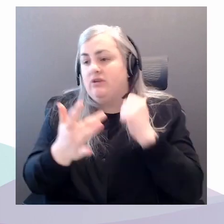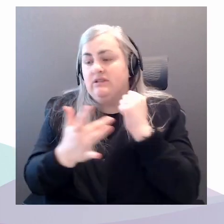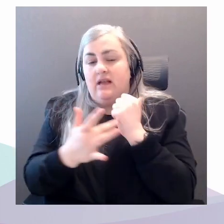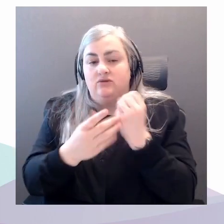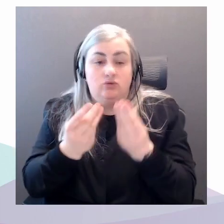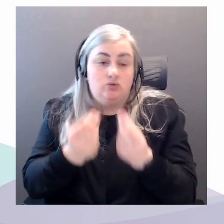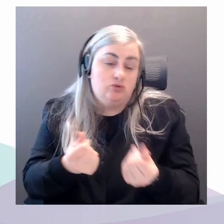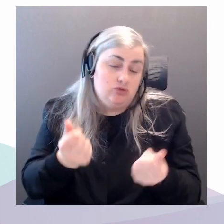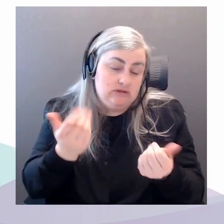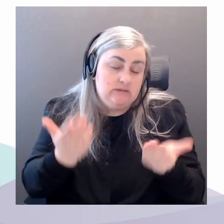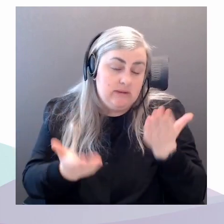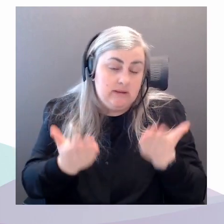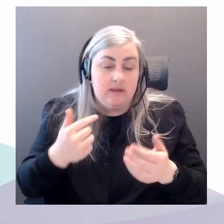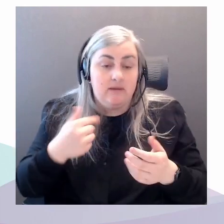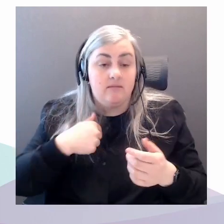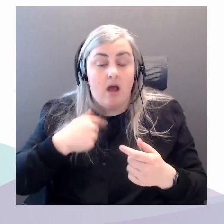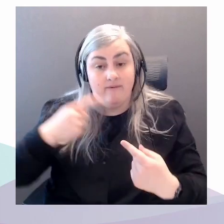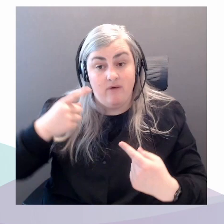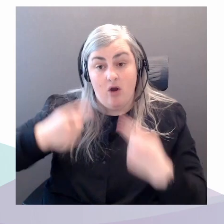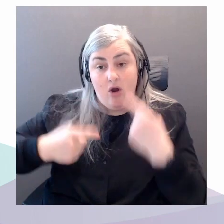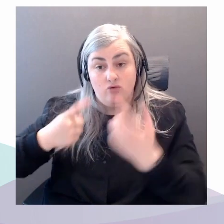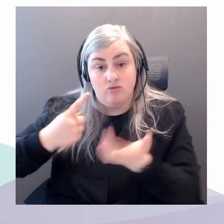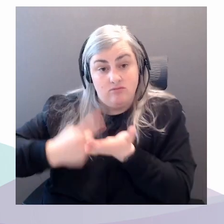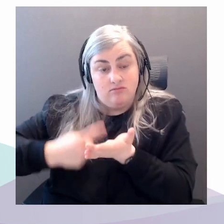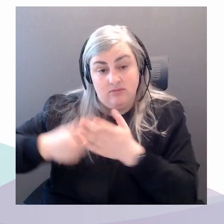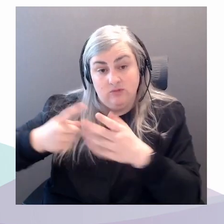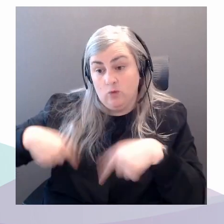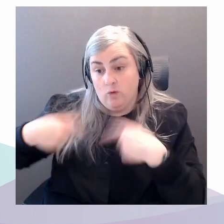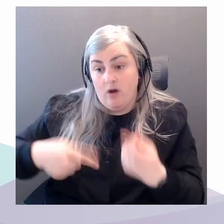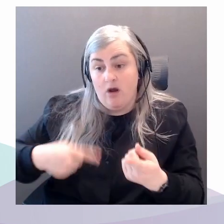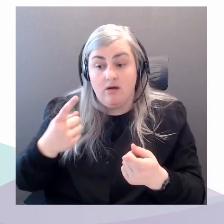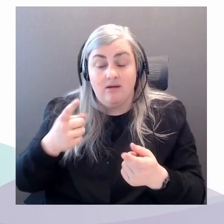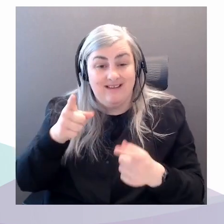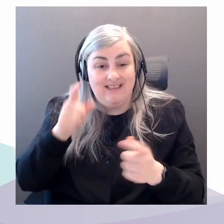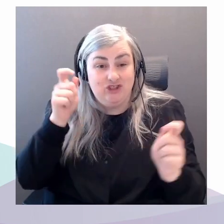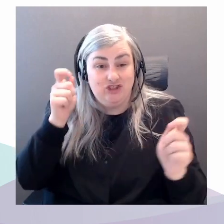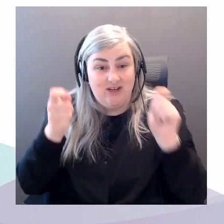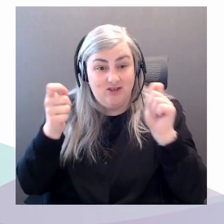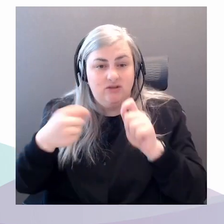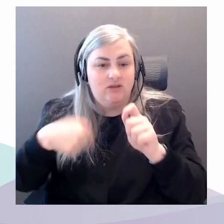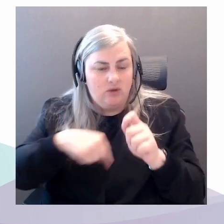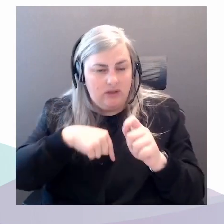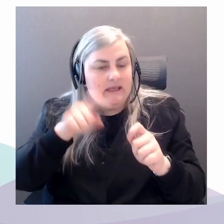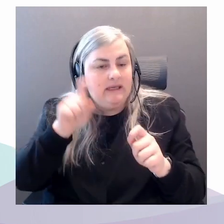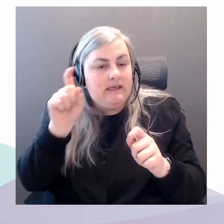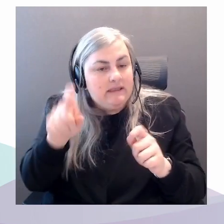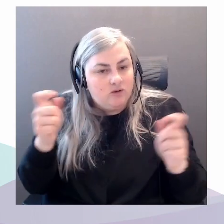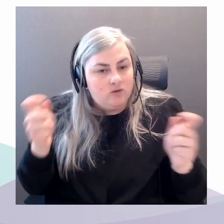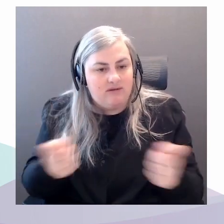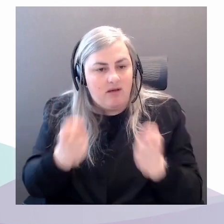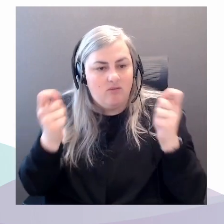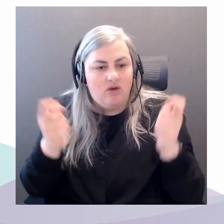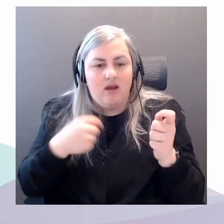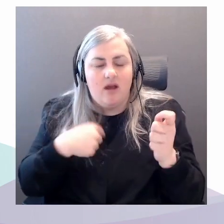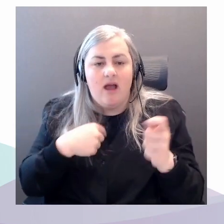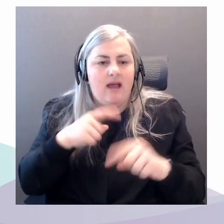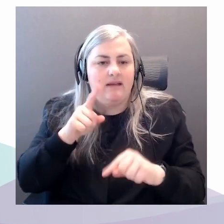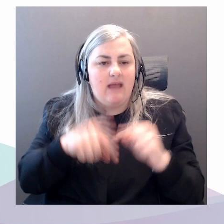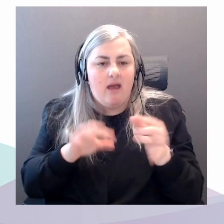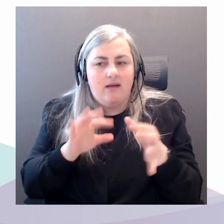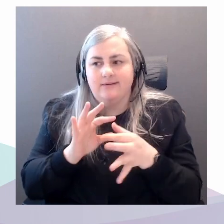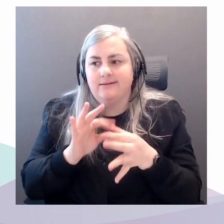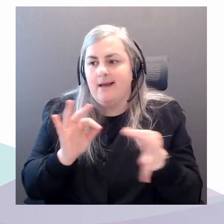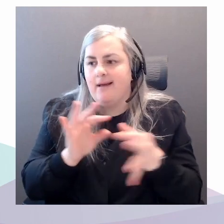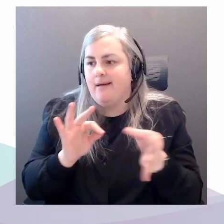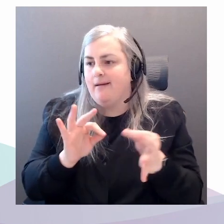to argue is that we should celebrate those changes. Because I can't say that this society seems